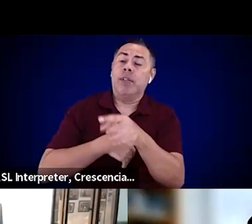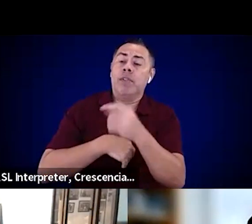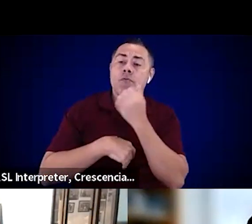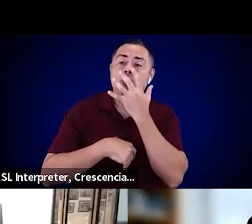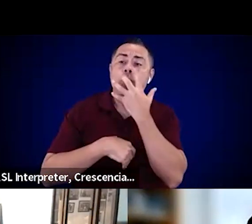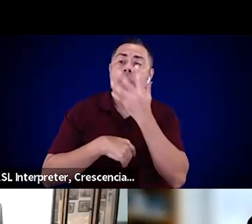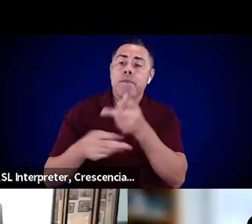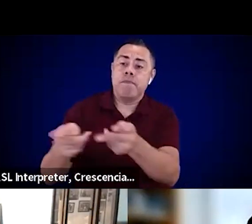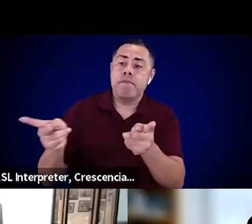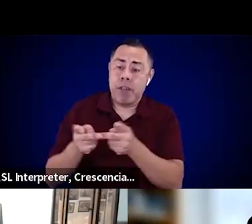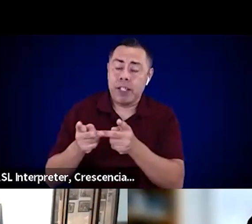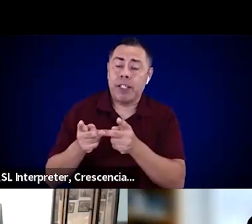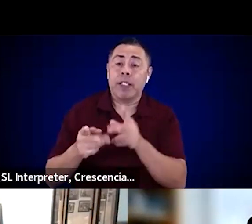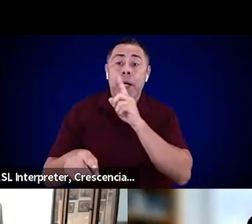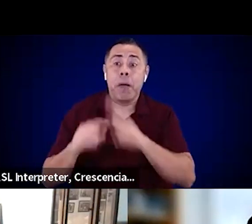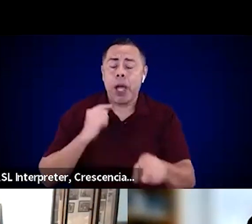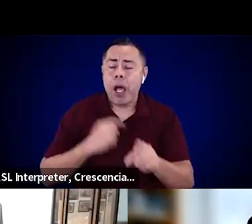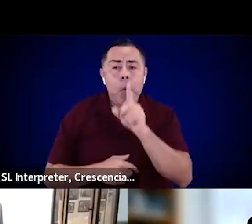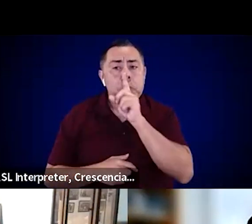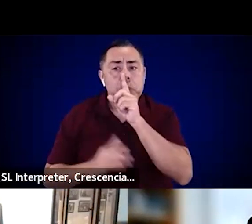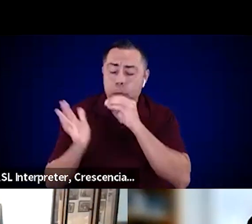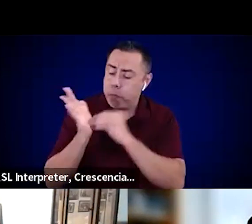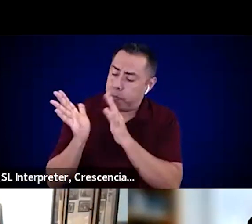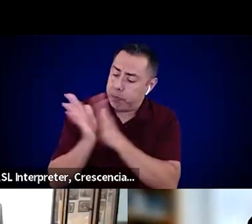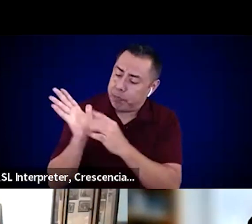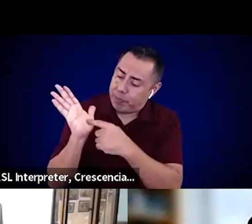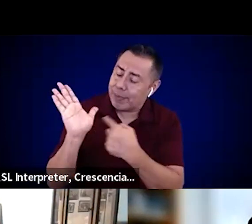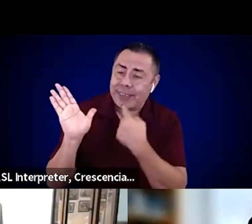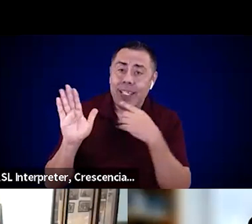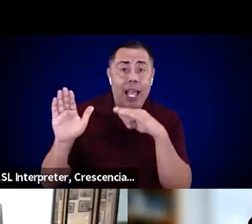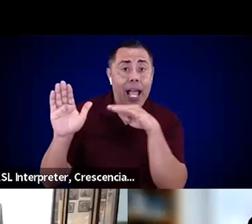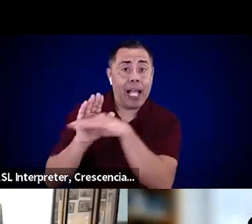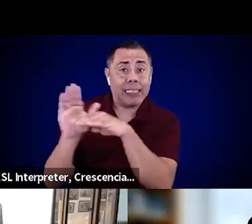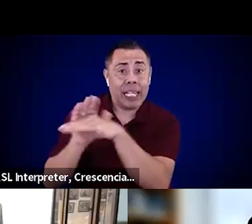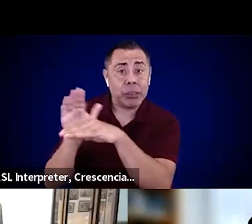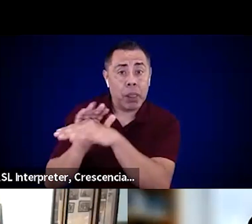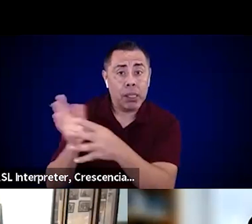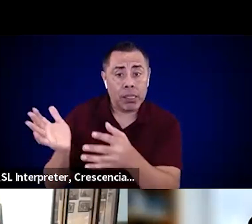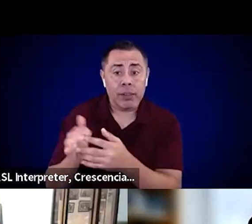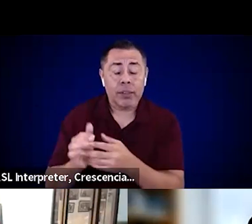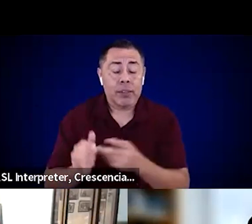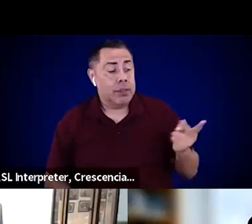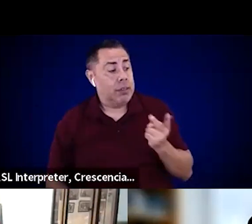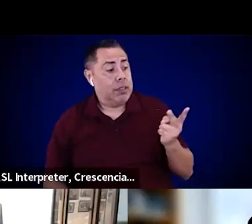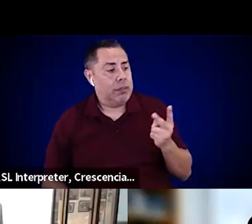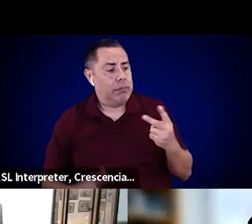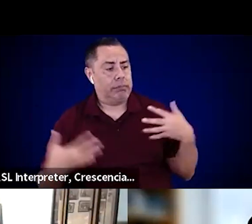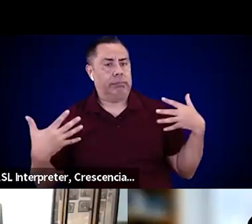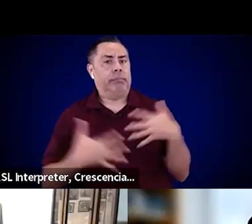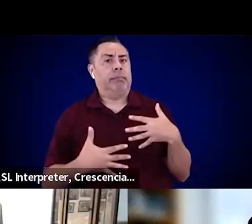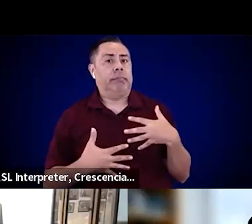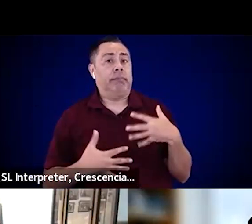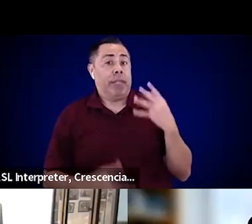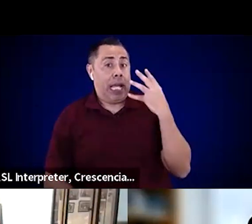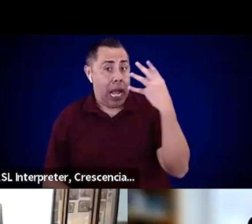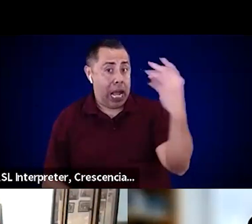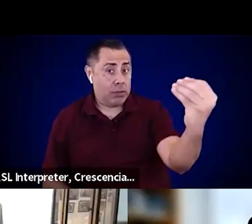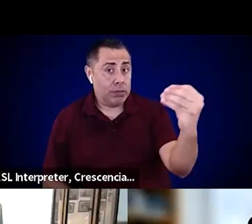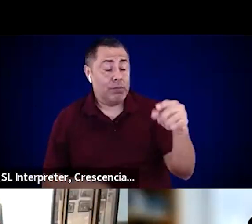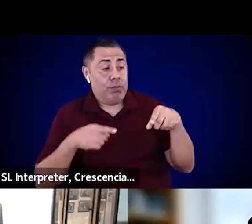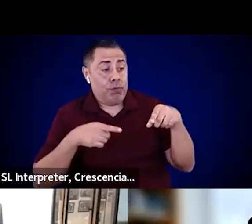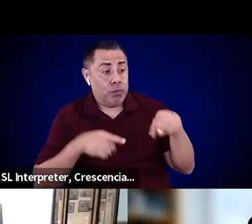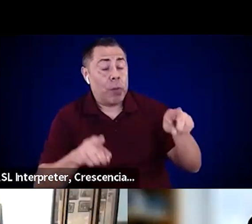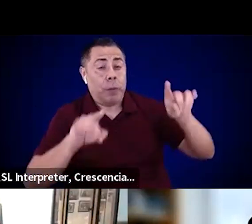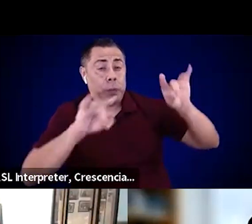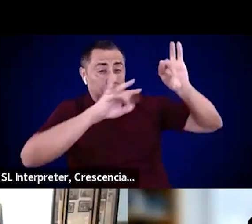accessible. So they were very hesitant to wait out into the winter conditions if they didn't even know that, you know, they would be